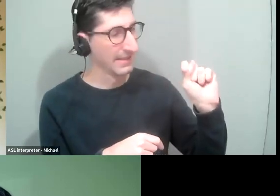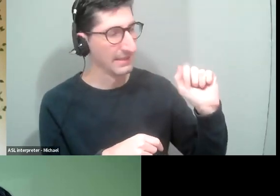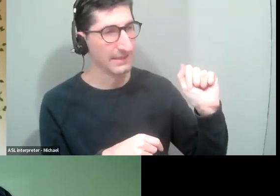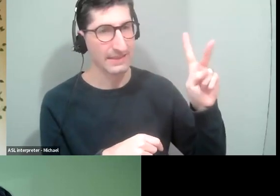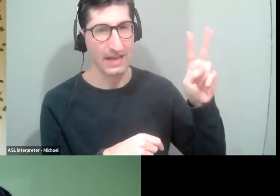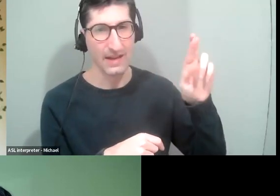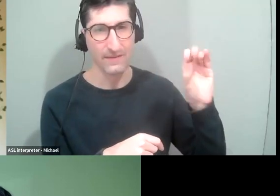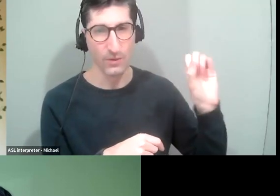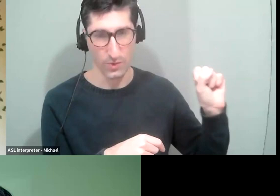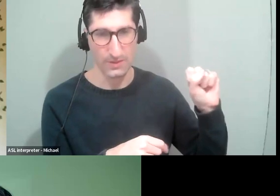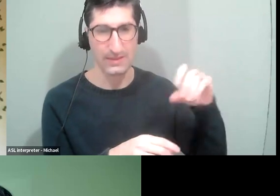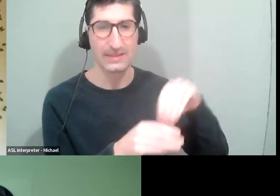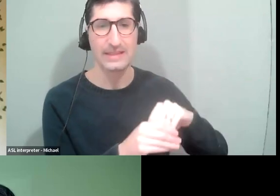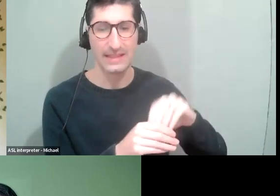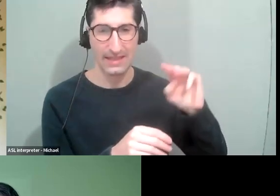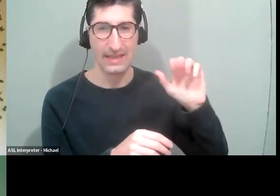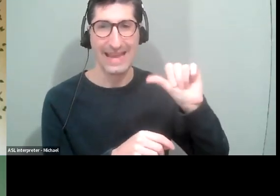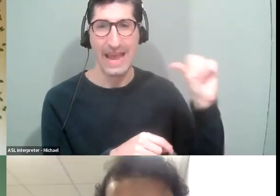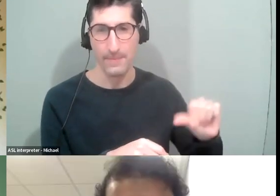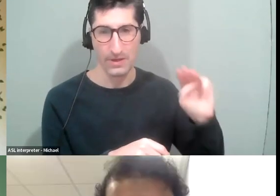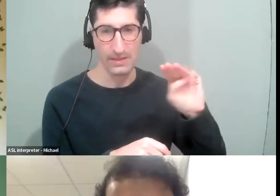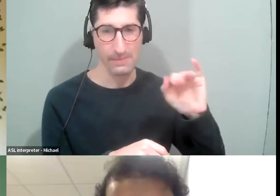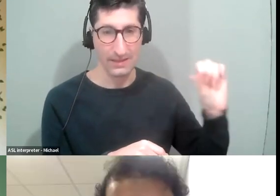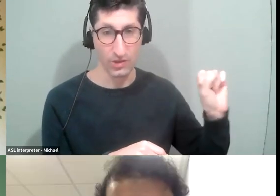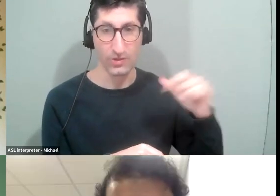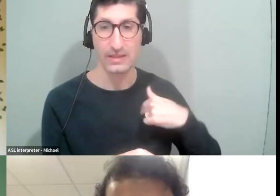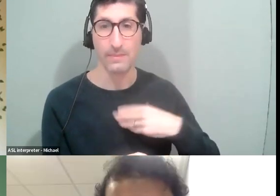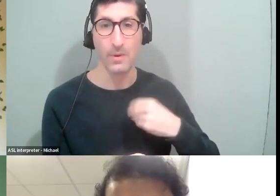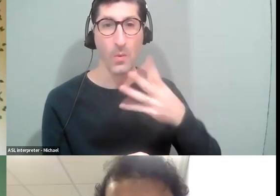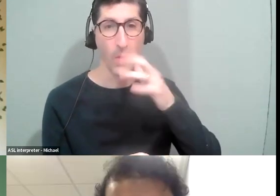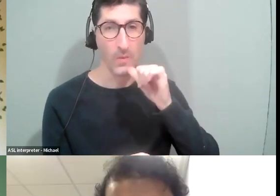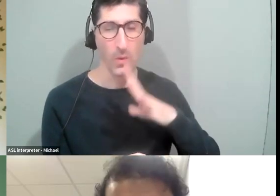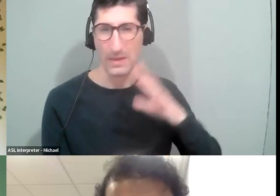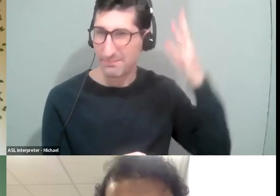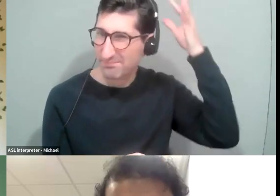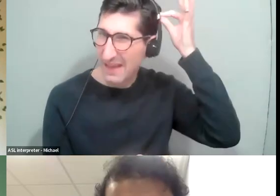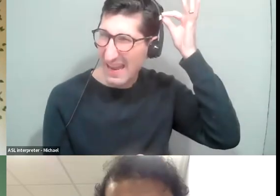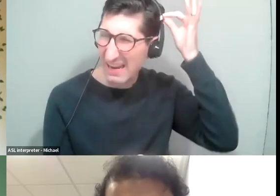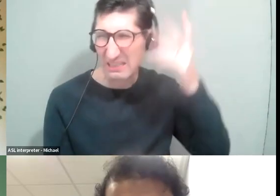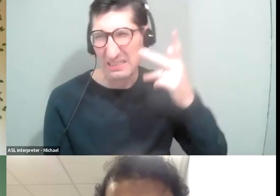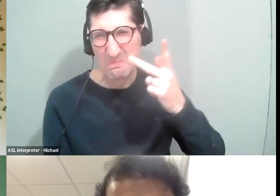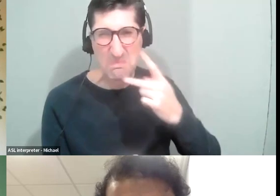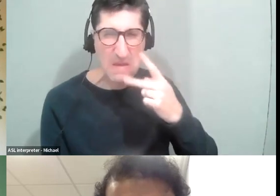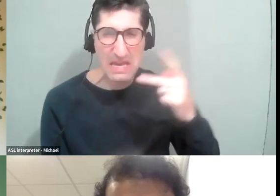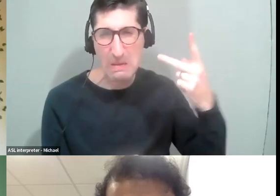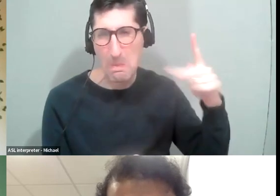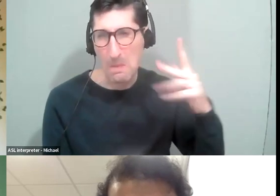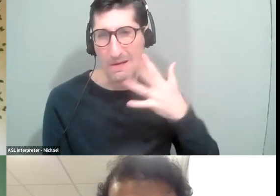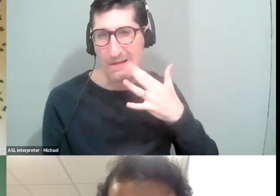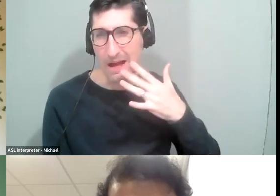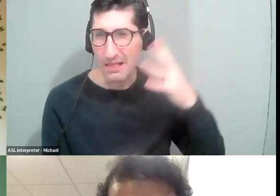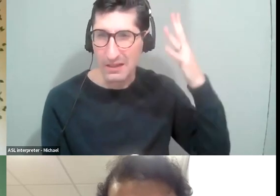I'm a white woman with pinkish purple hair that's